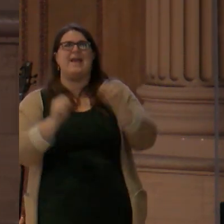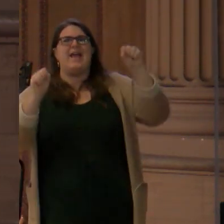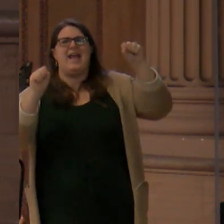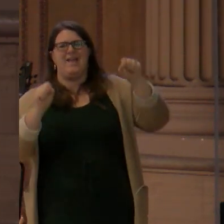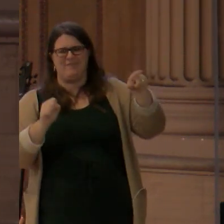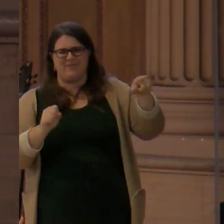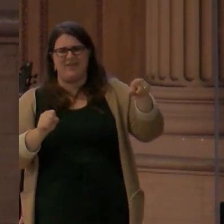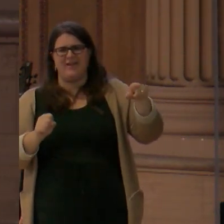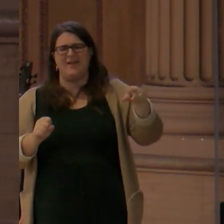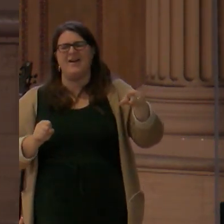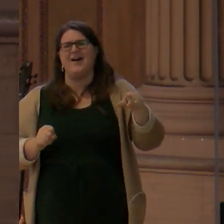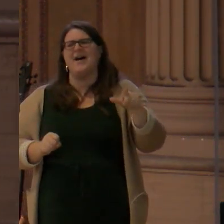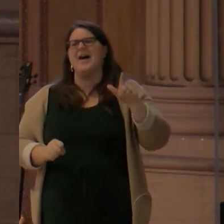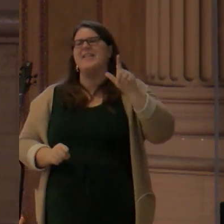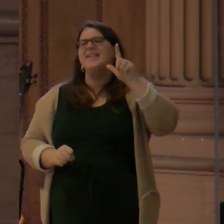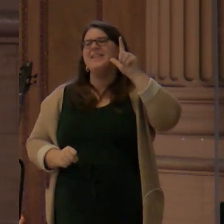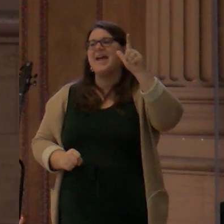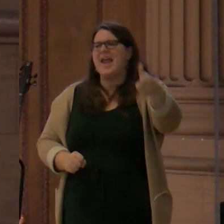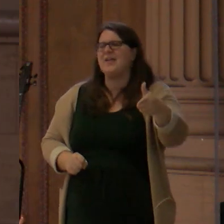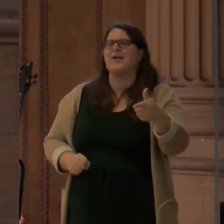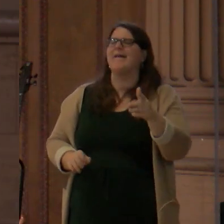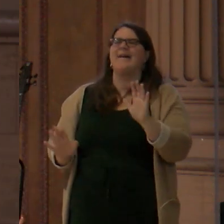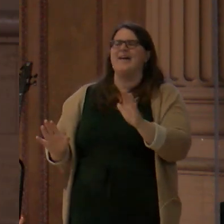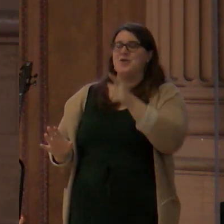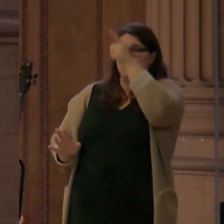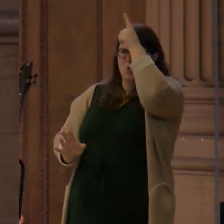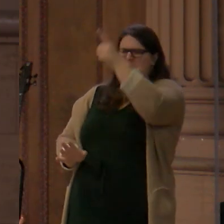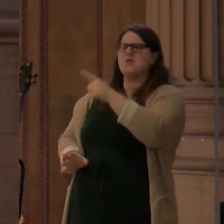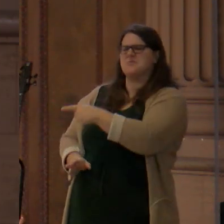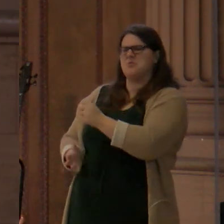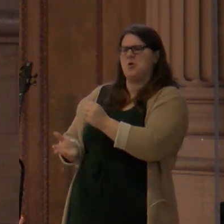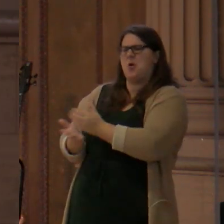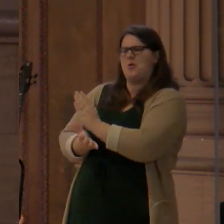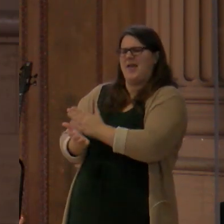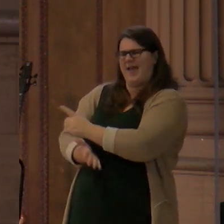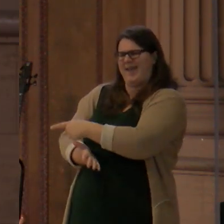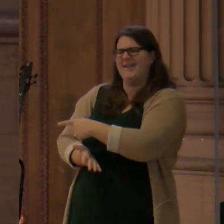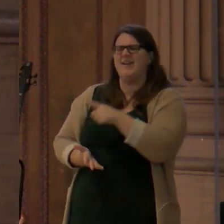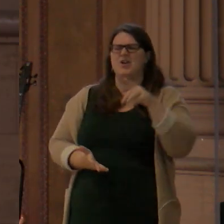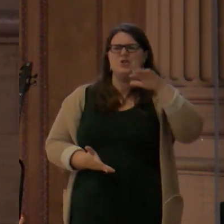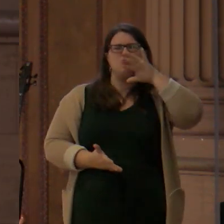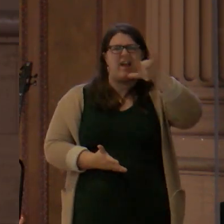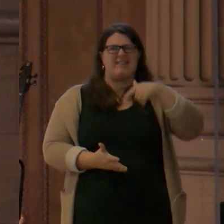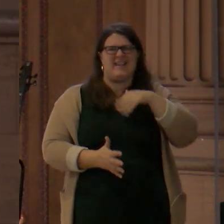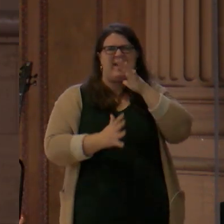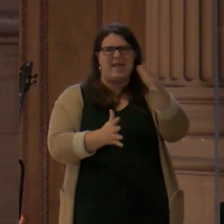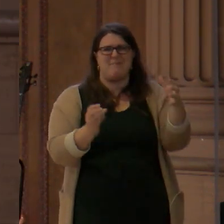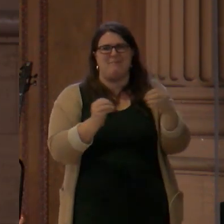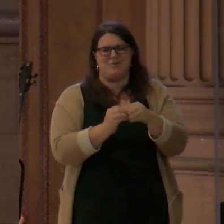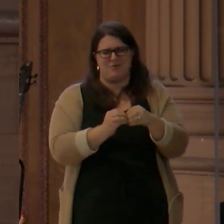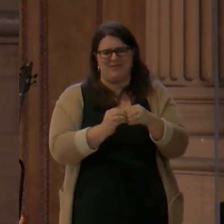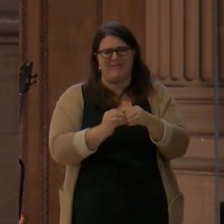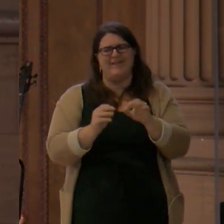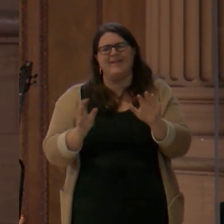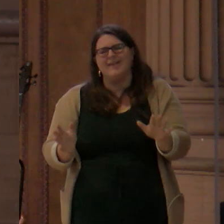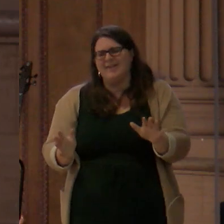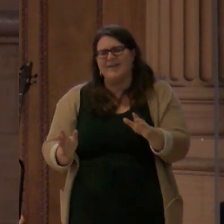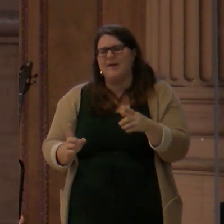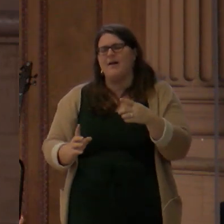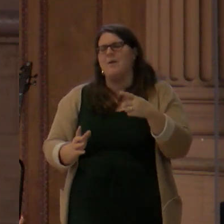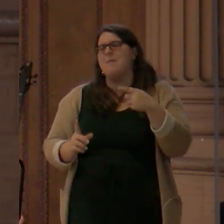actually, dragons are the worst. I mean there's countless stories in popular literature in history